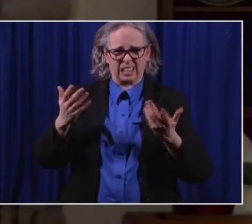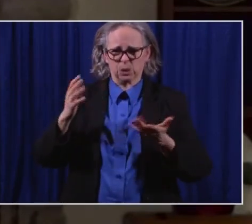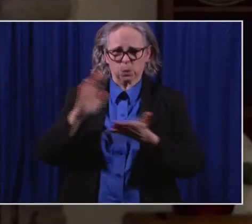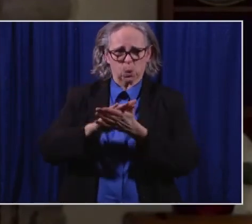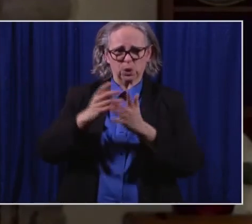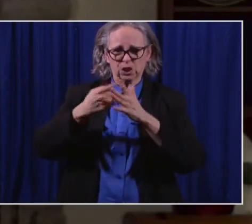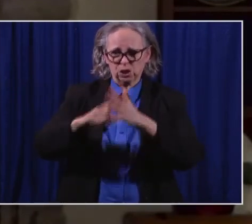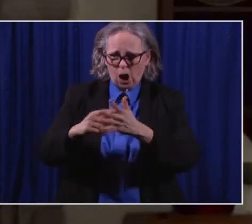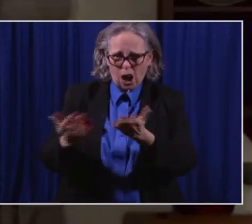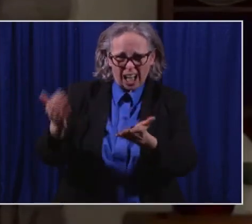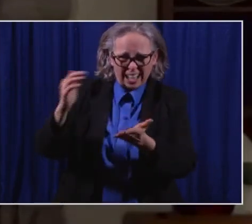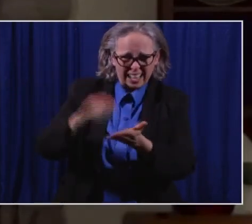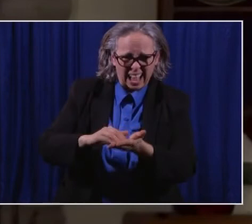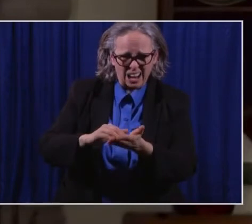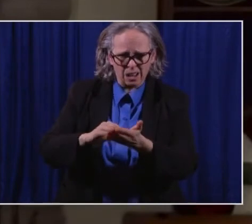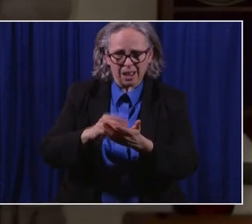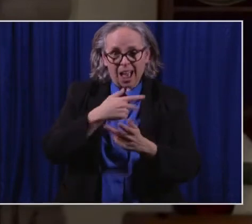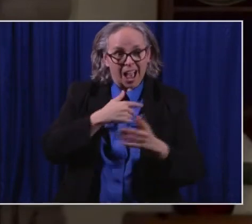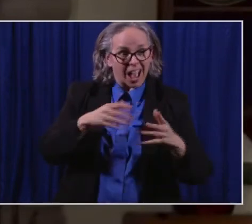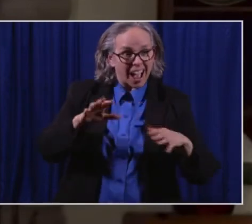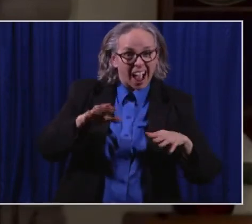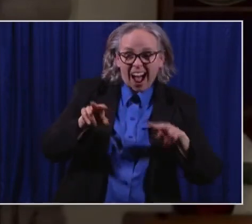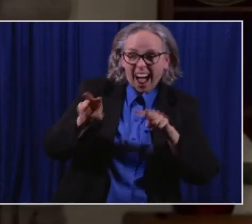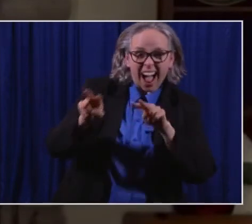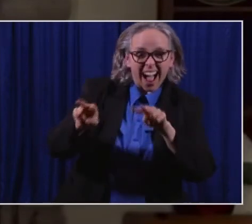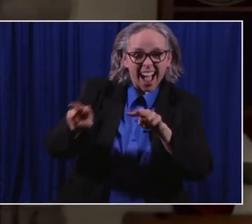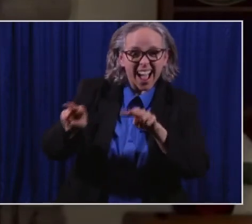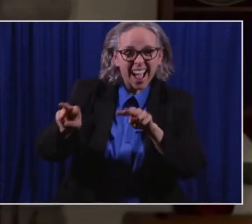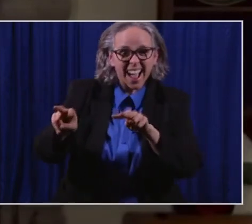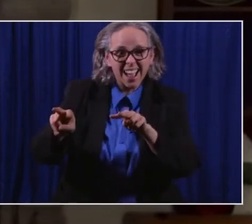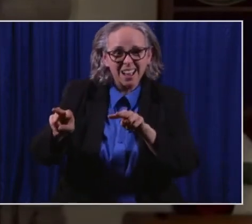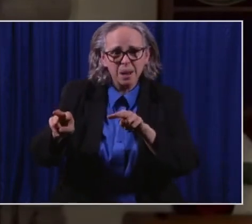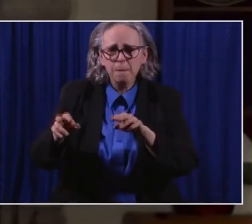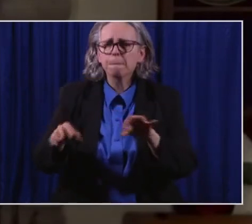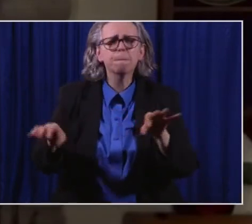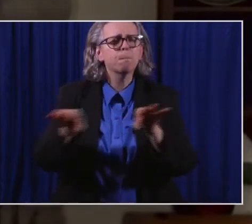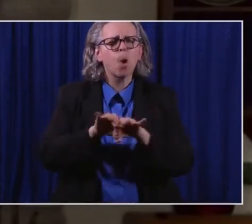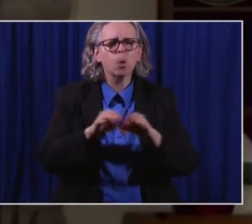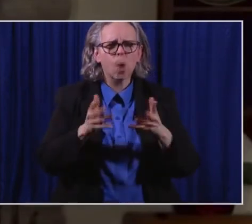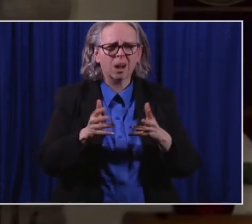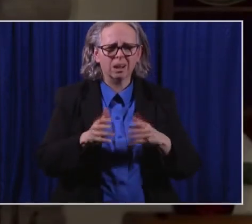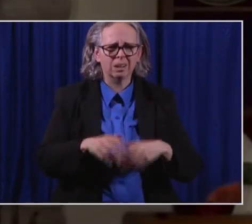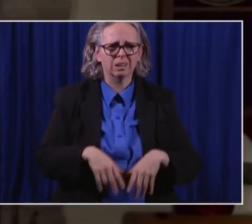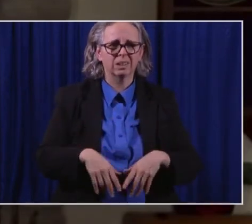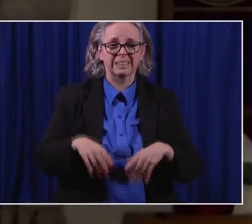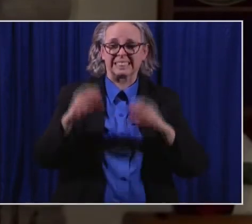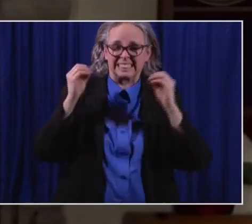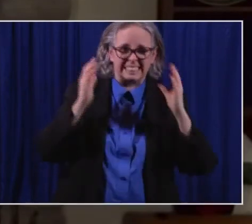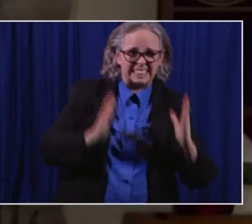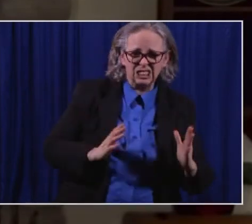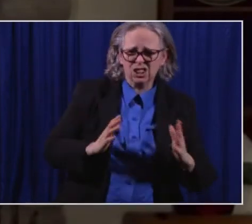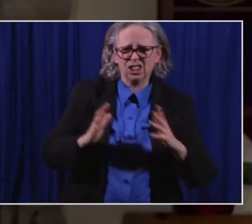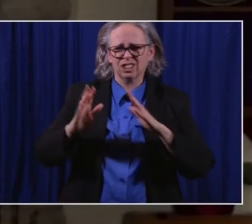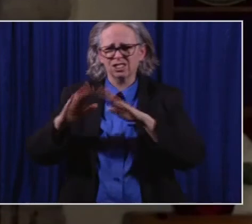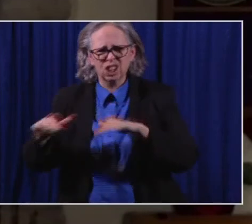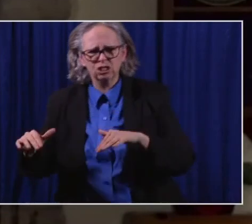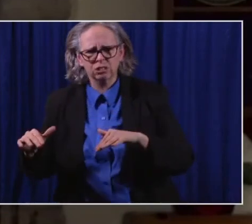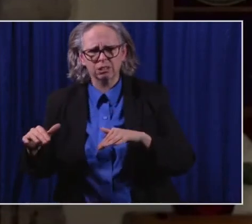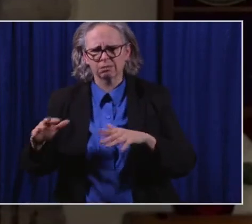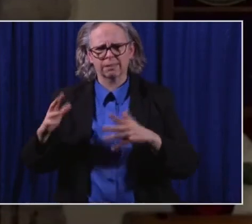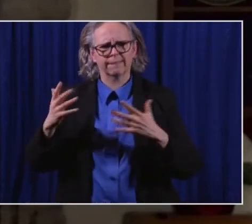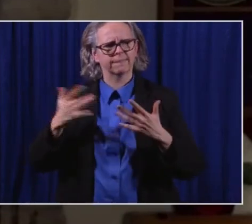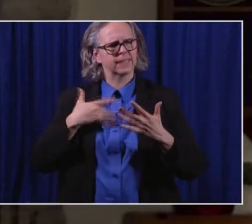it's important for schools, for kids, teachers, everyone to get off to a good start.